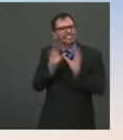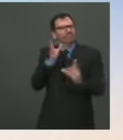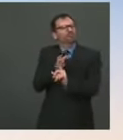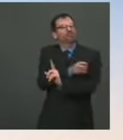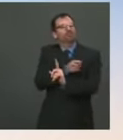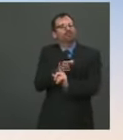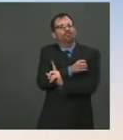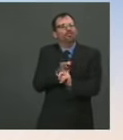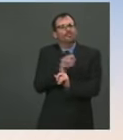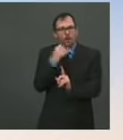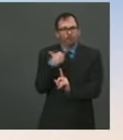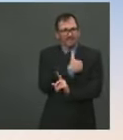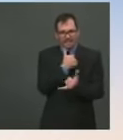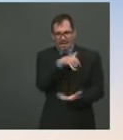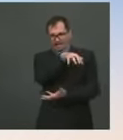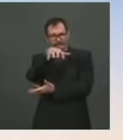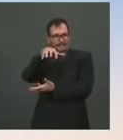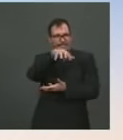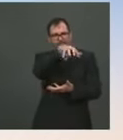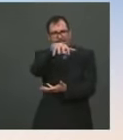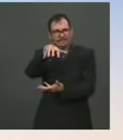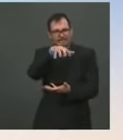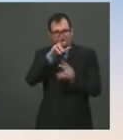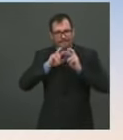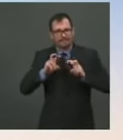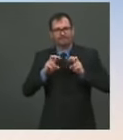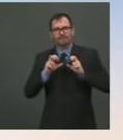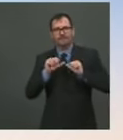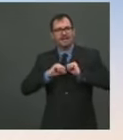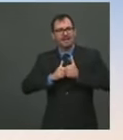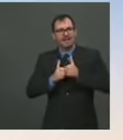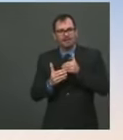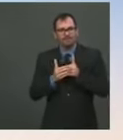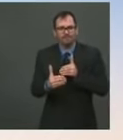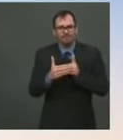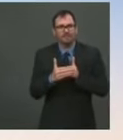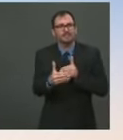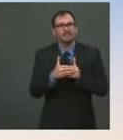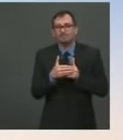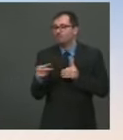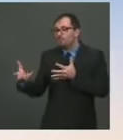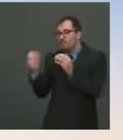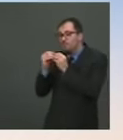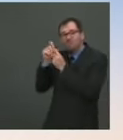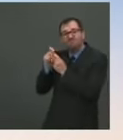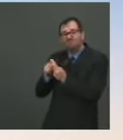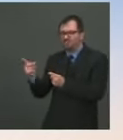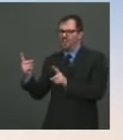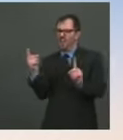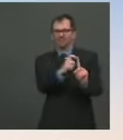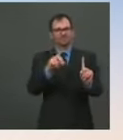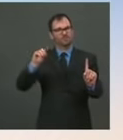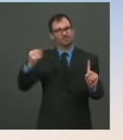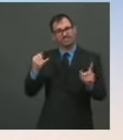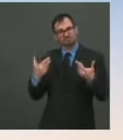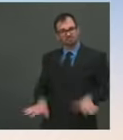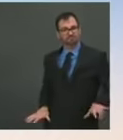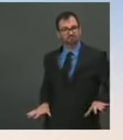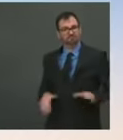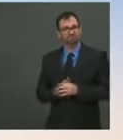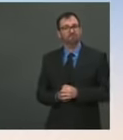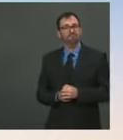else that you would like to know about this? Again, I'll send you to the Department of Justice. I can't speak to specifics — any more specifics on this. Okay.